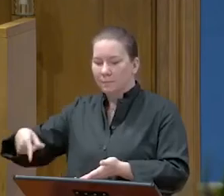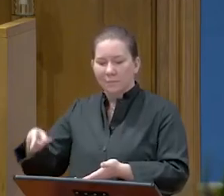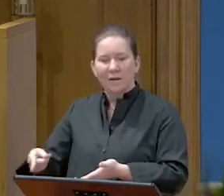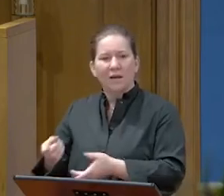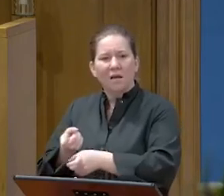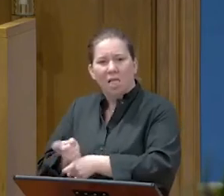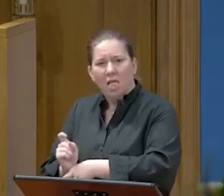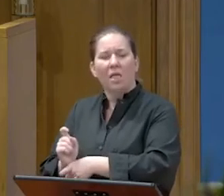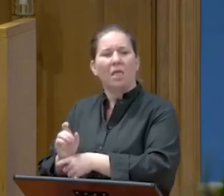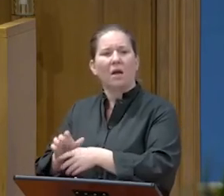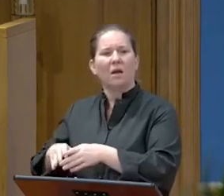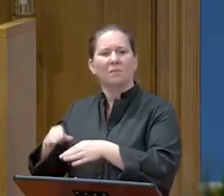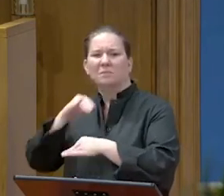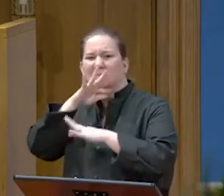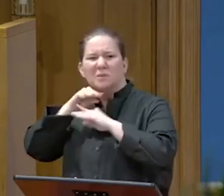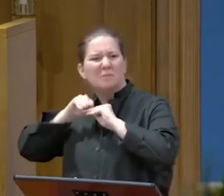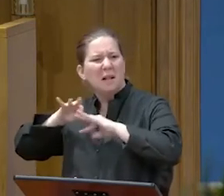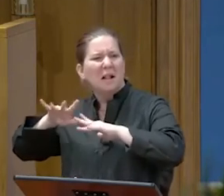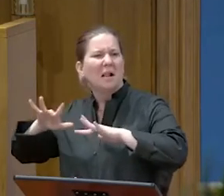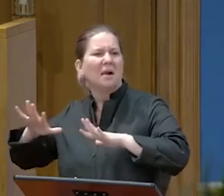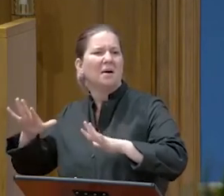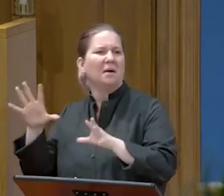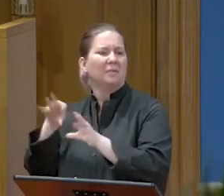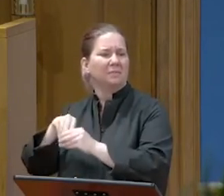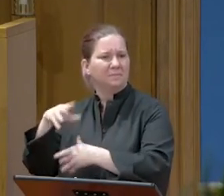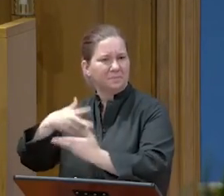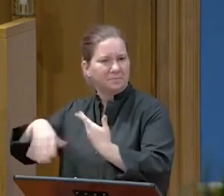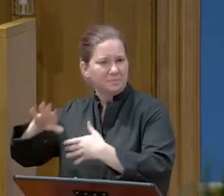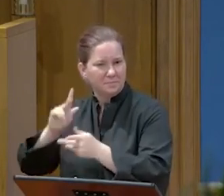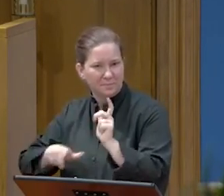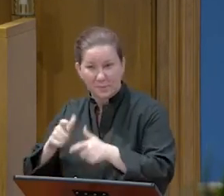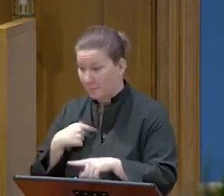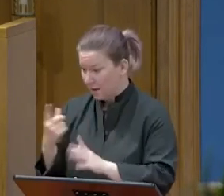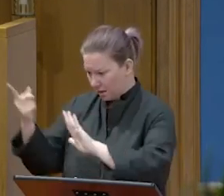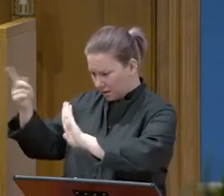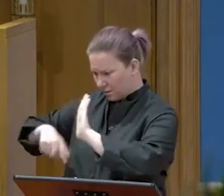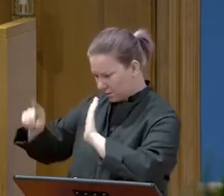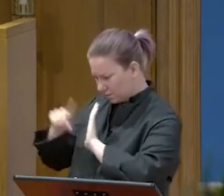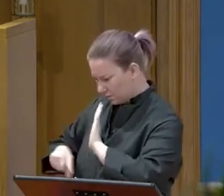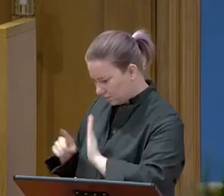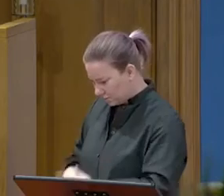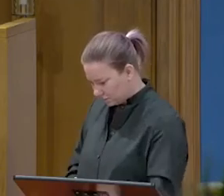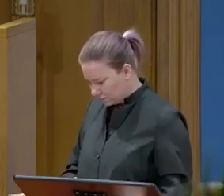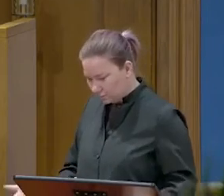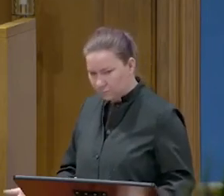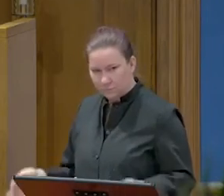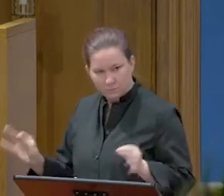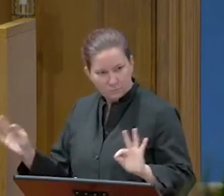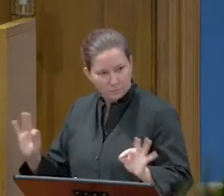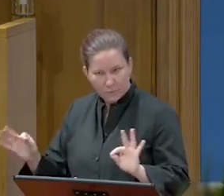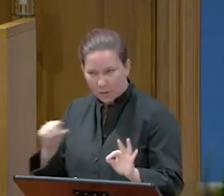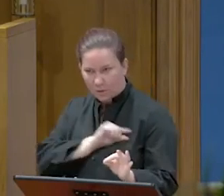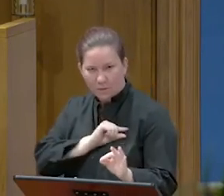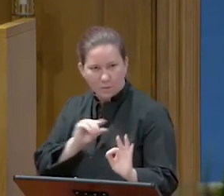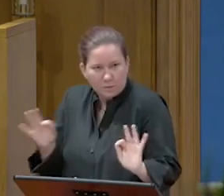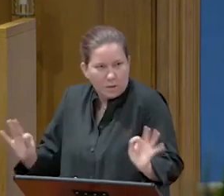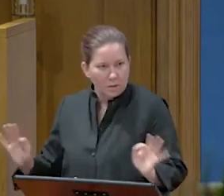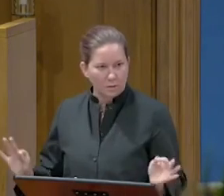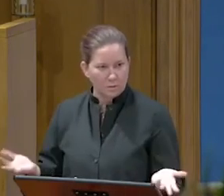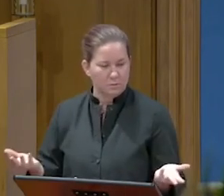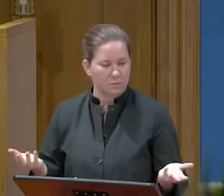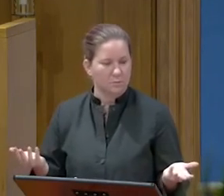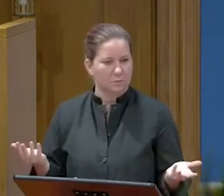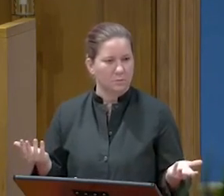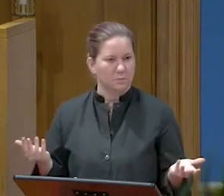people, and here I have examined him in your presence and have not found this man guilty of any of your charges